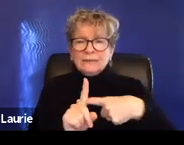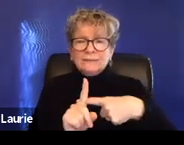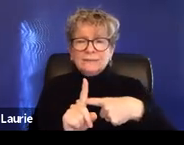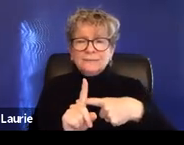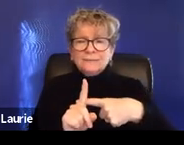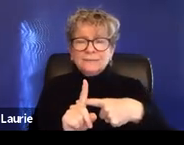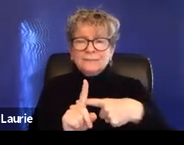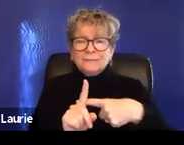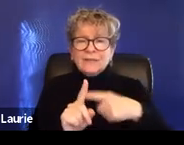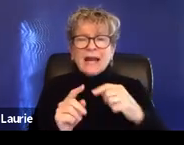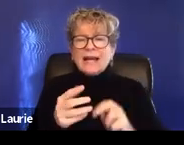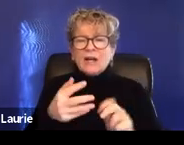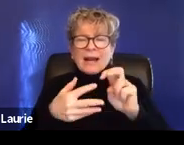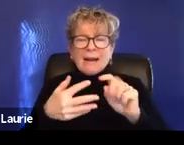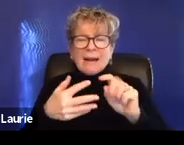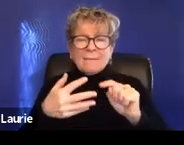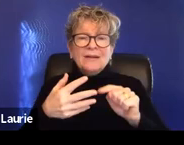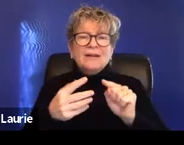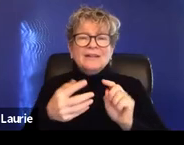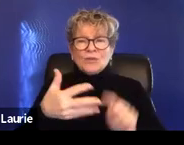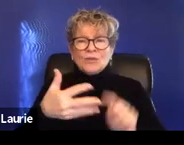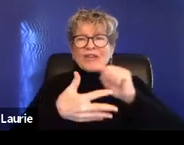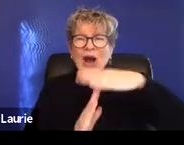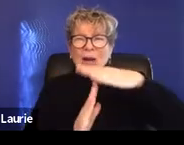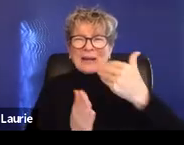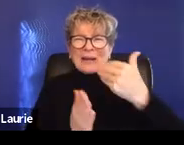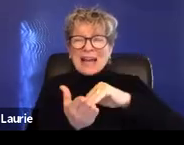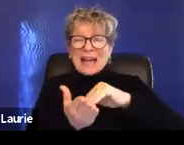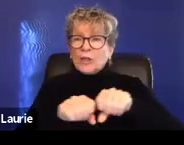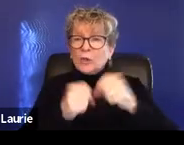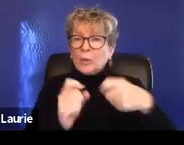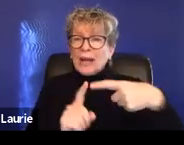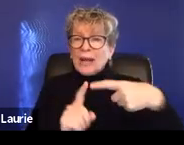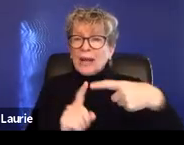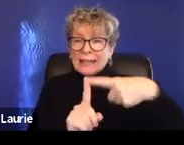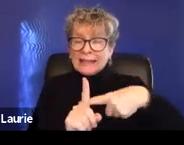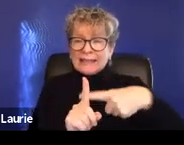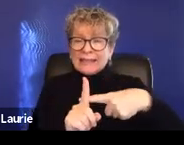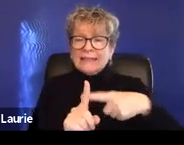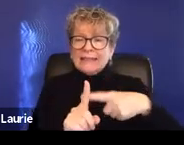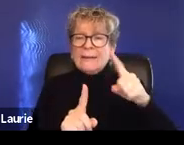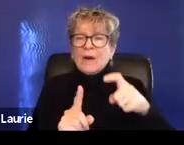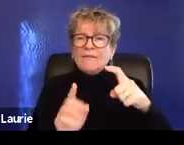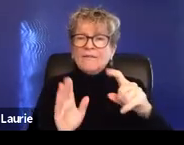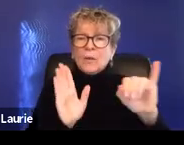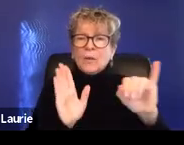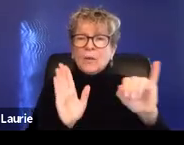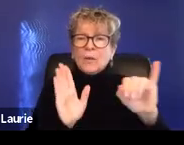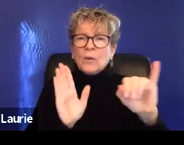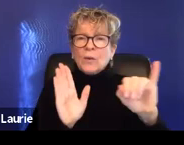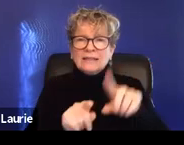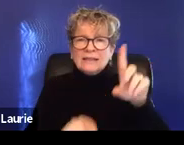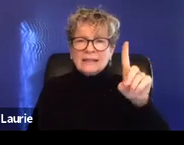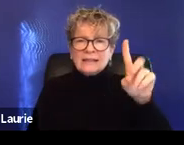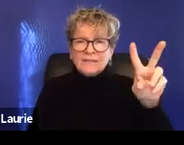I guess I'll go back up with breaking a lease. Uh, you have to identify as a domestic violence, sexual